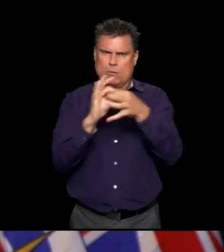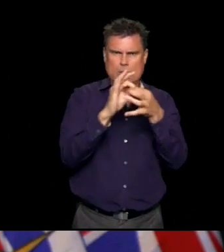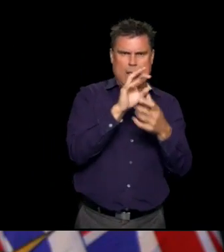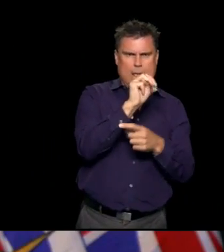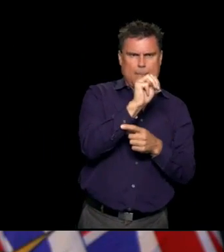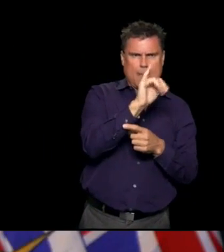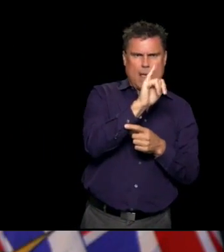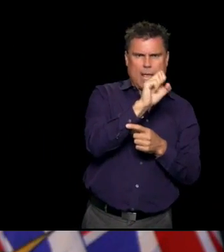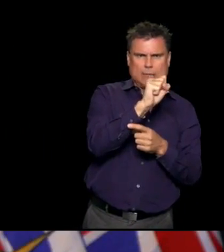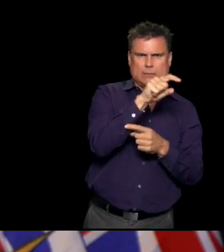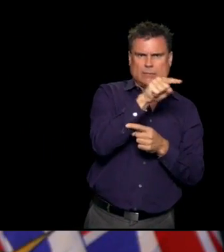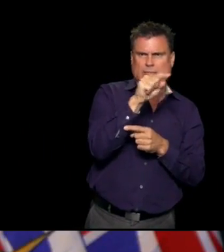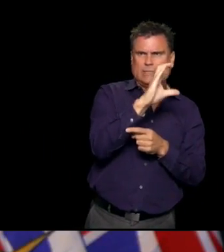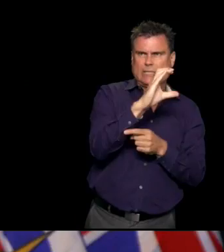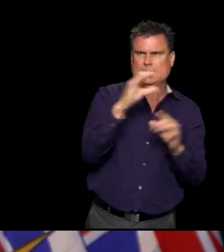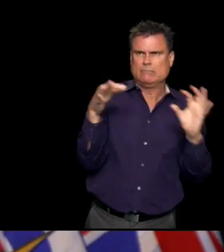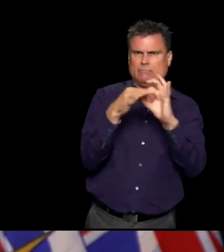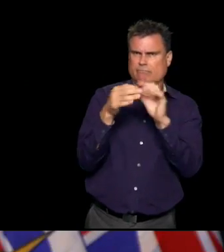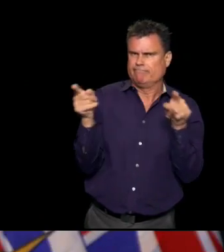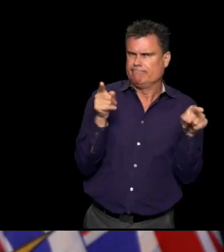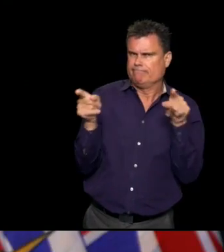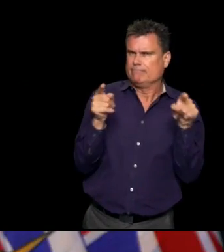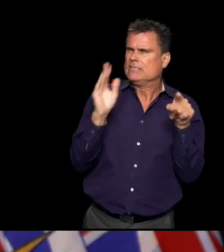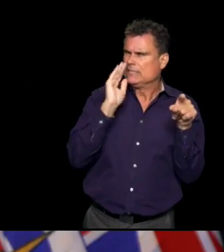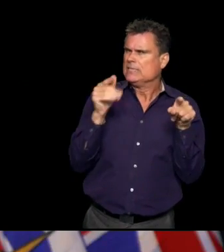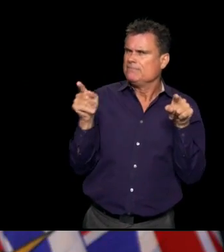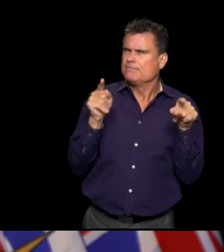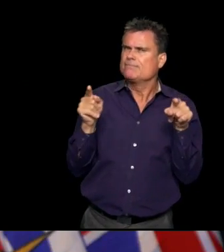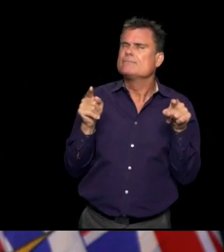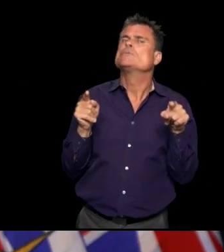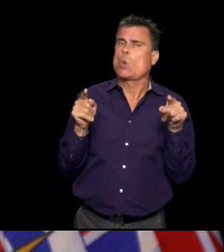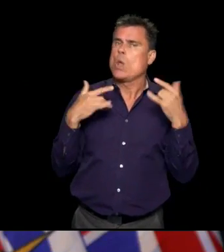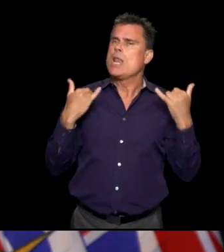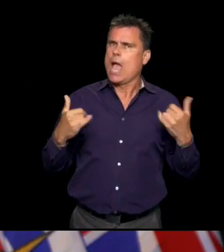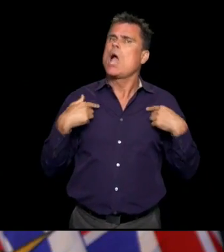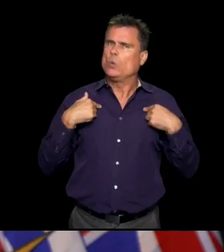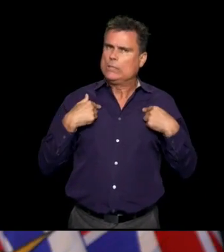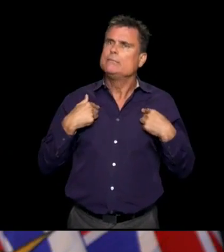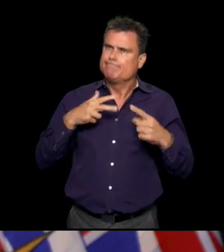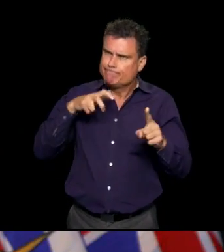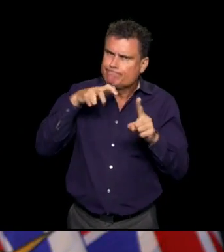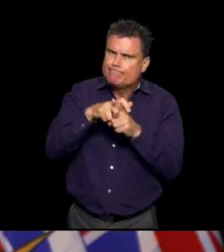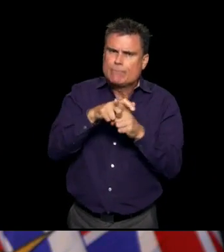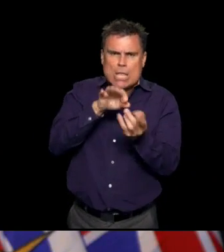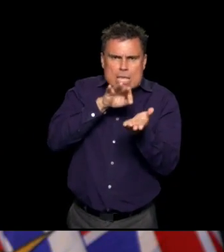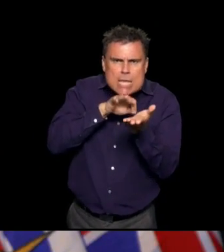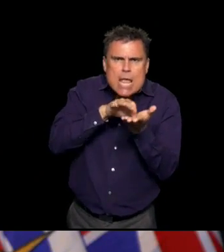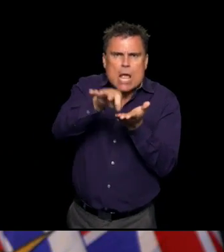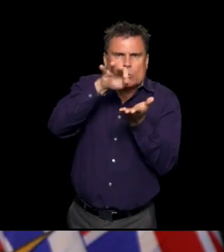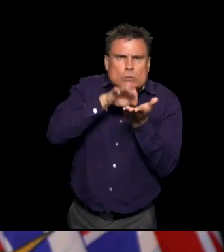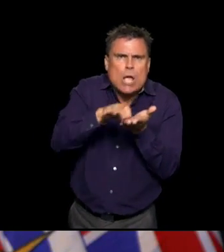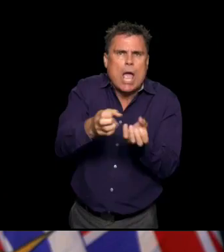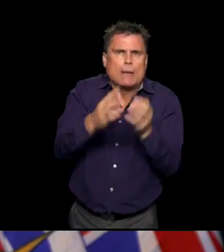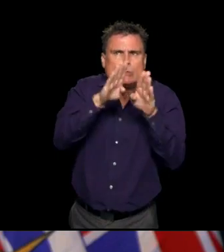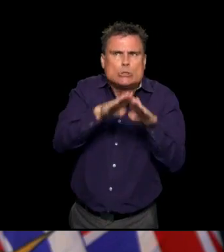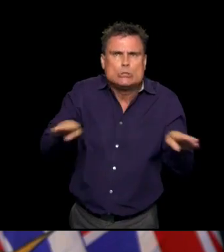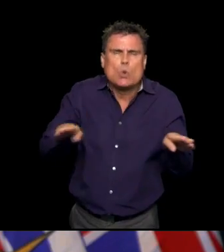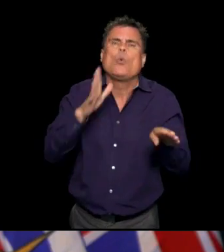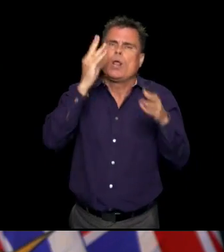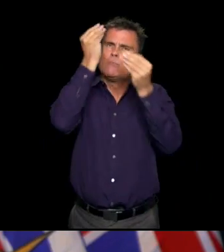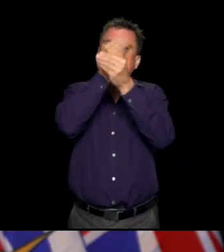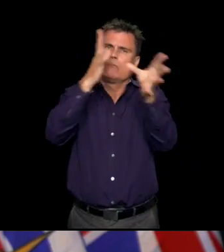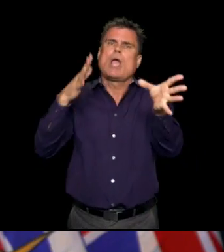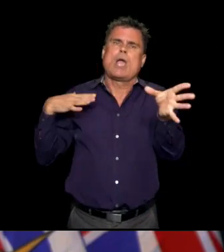so that we could monitor it here in British Columbia. And now we are reporting our first cases